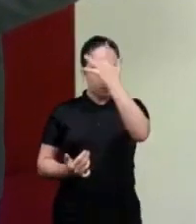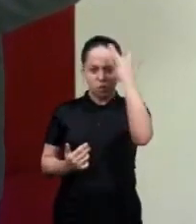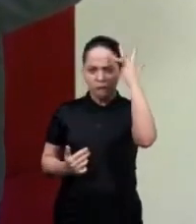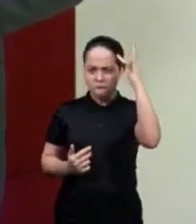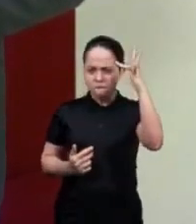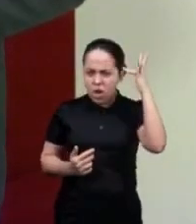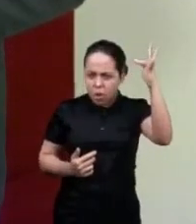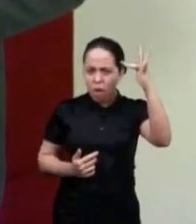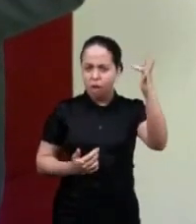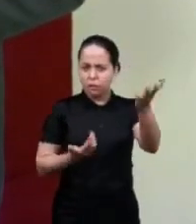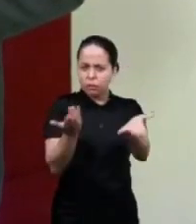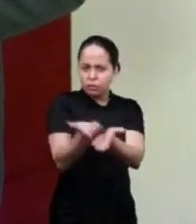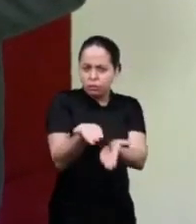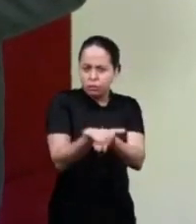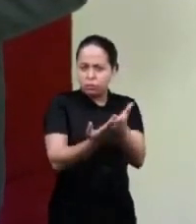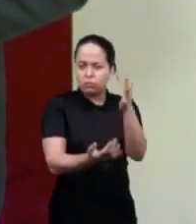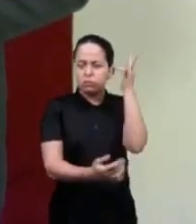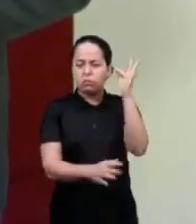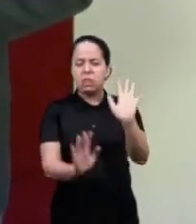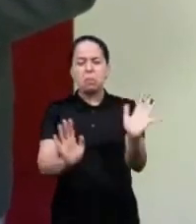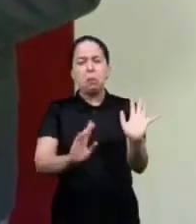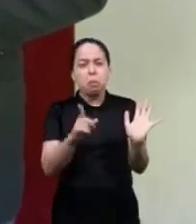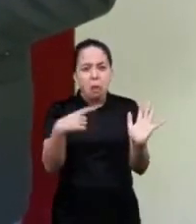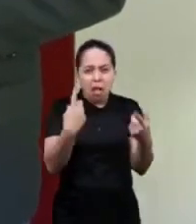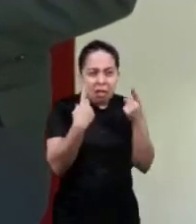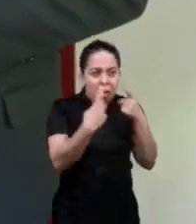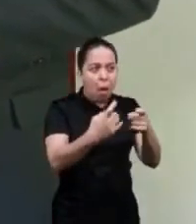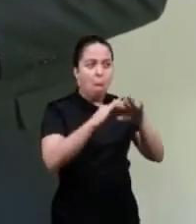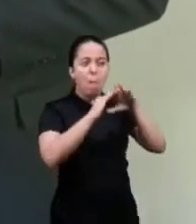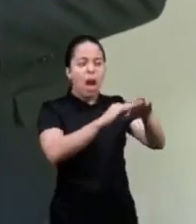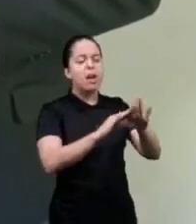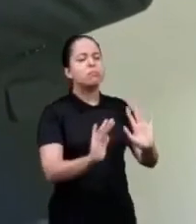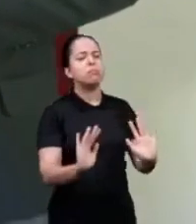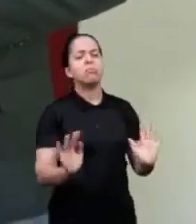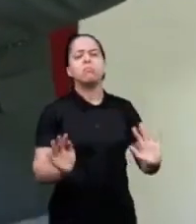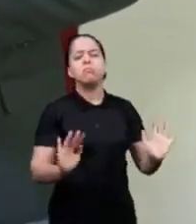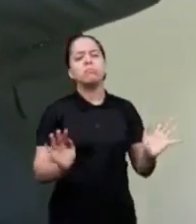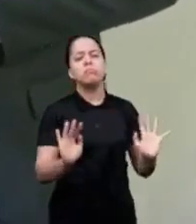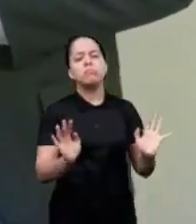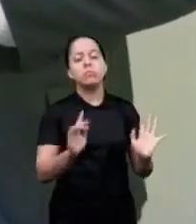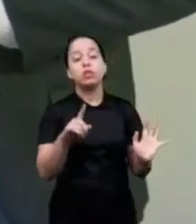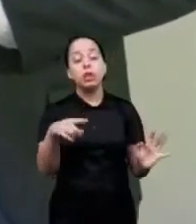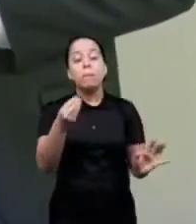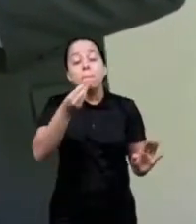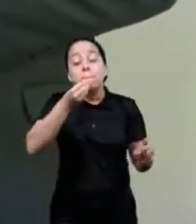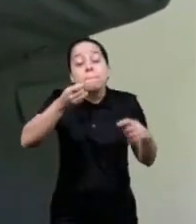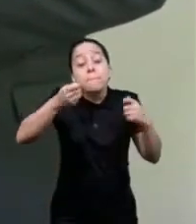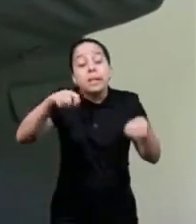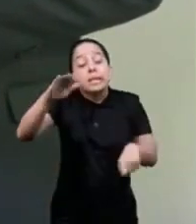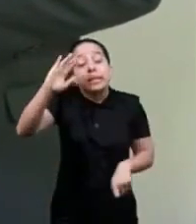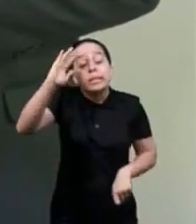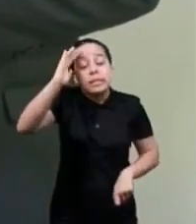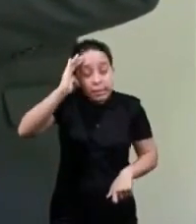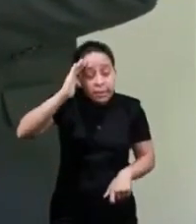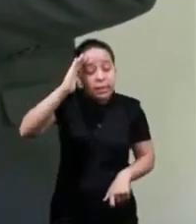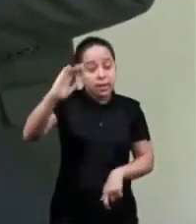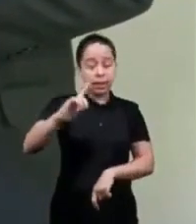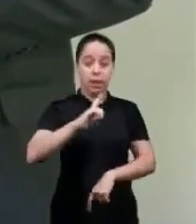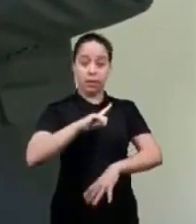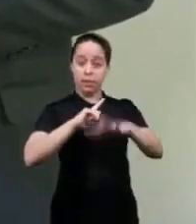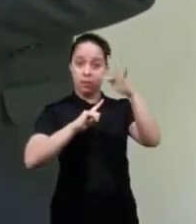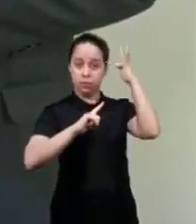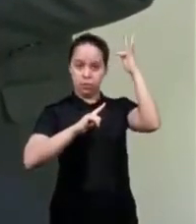we're not interested in that because we have to understand that the great philosophers and